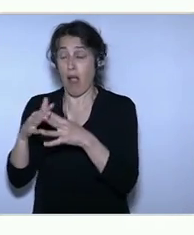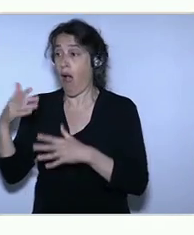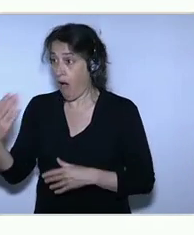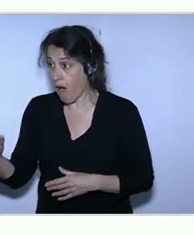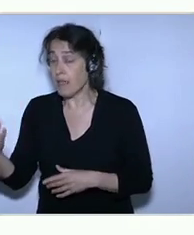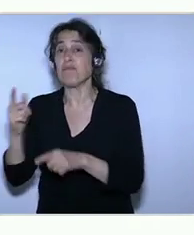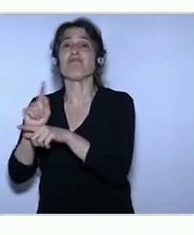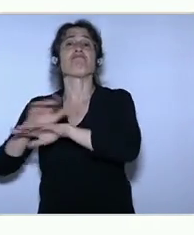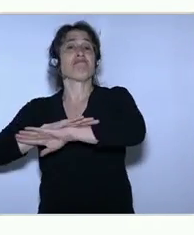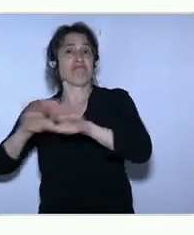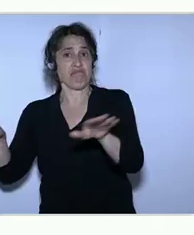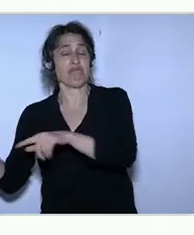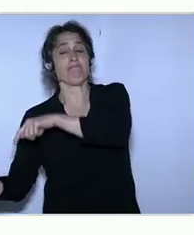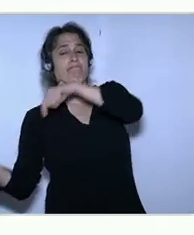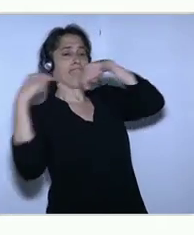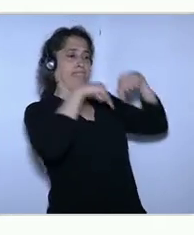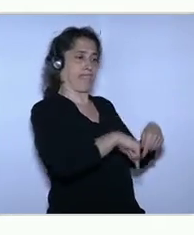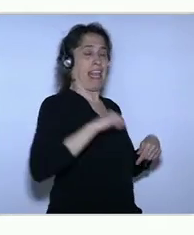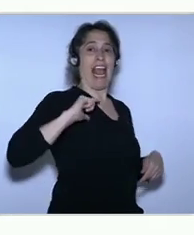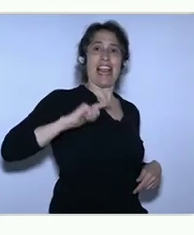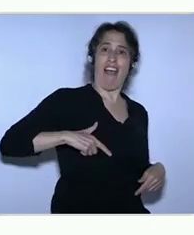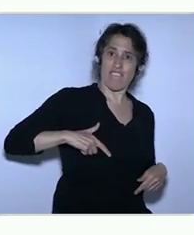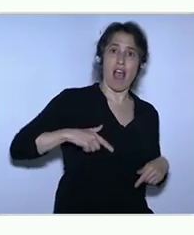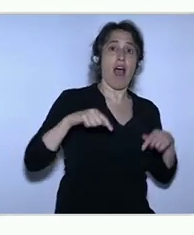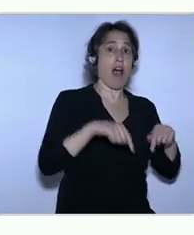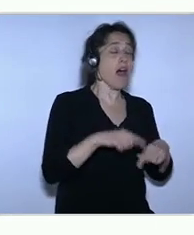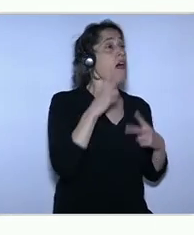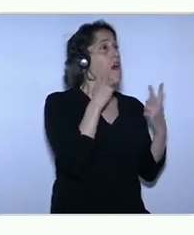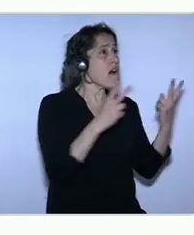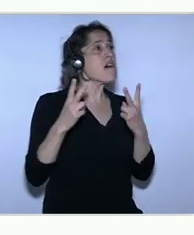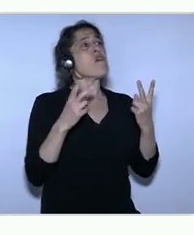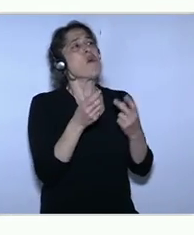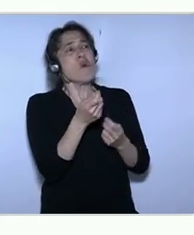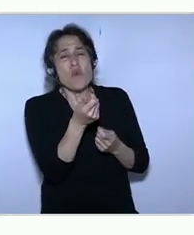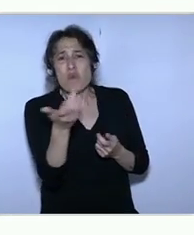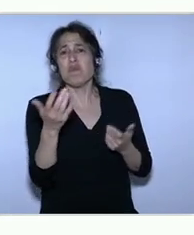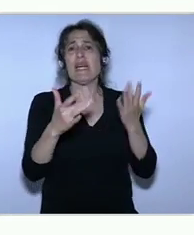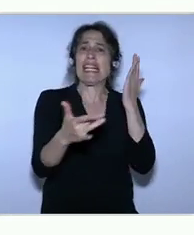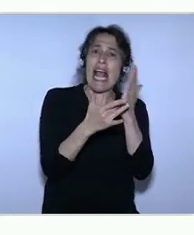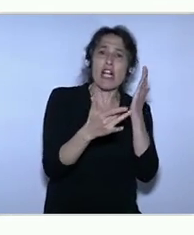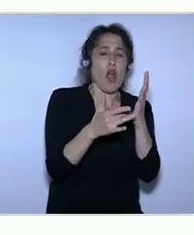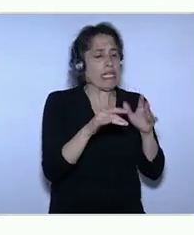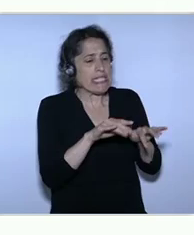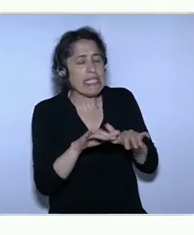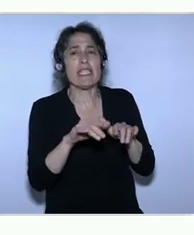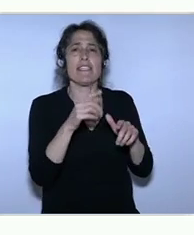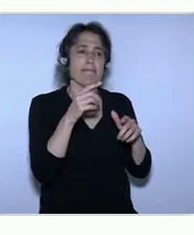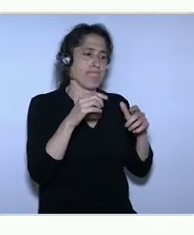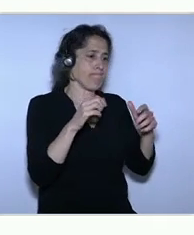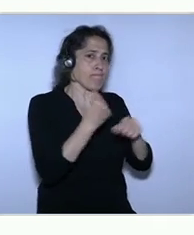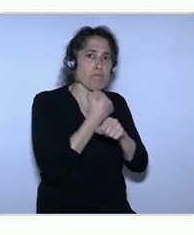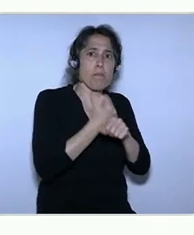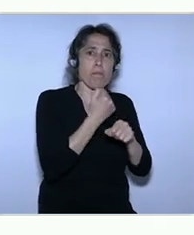great IT outsourcing companies, a handful of technology firms, but the technology startup scene that was booming